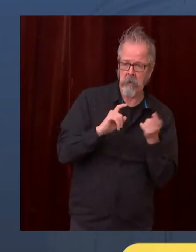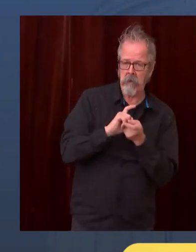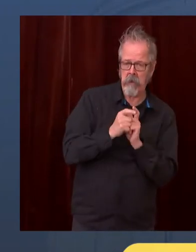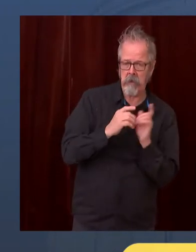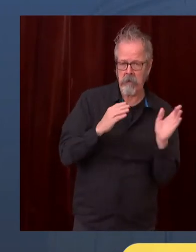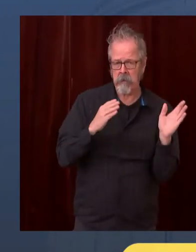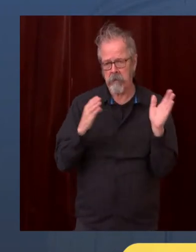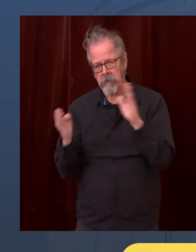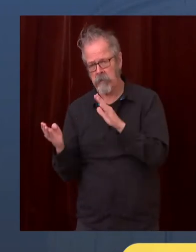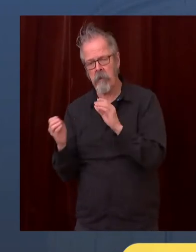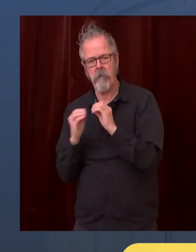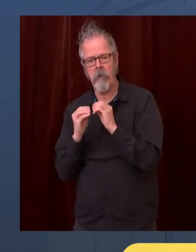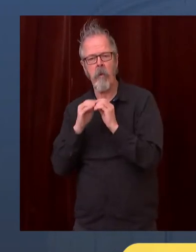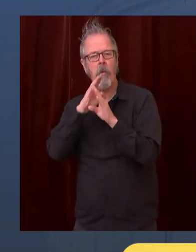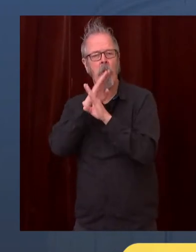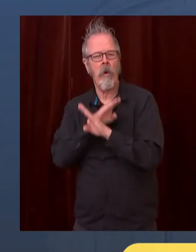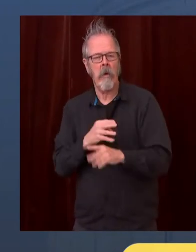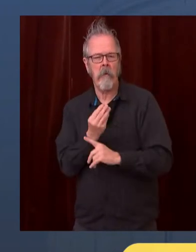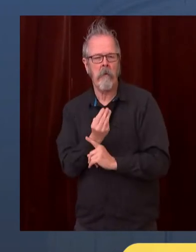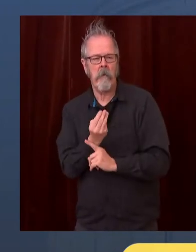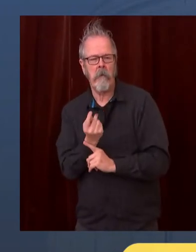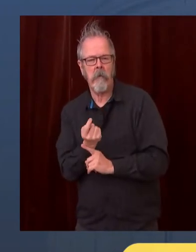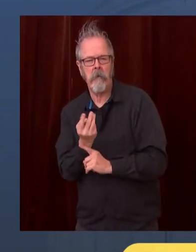turn this into a hoarding situation.